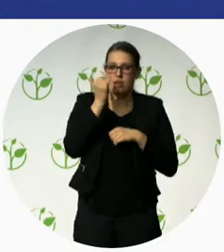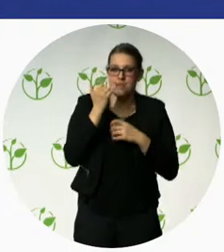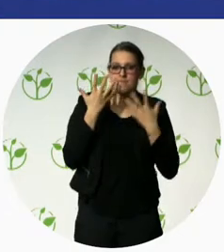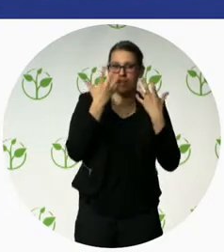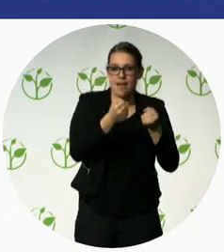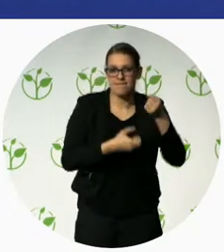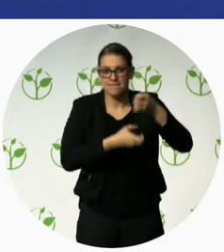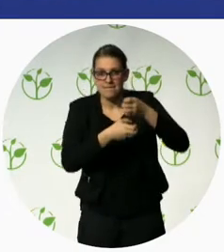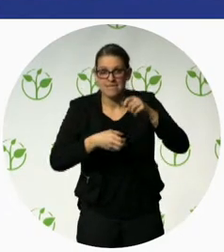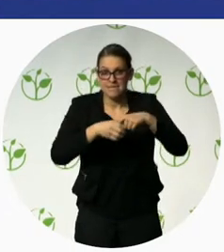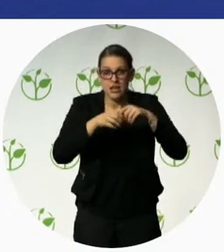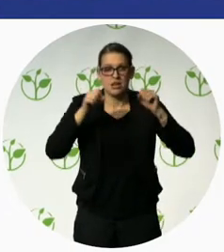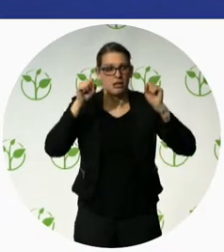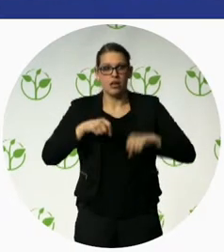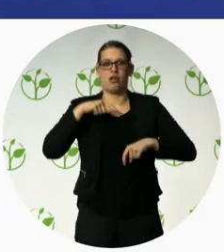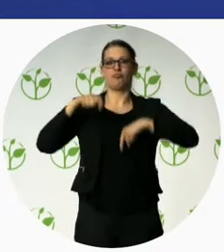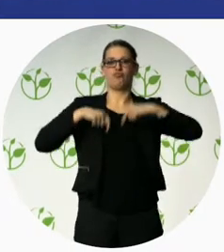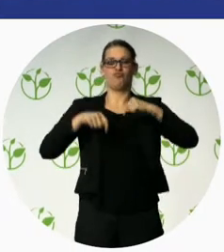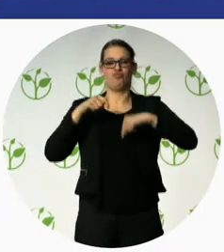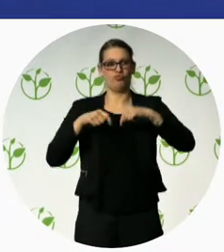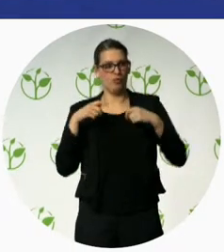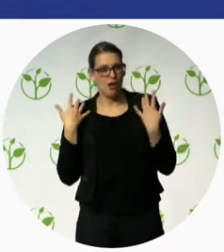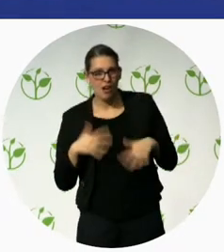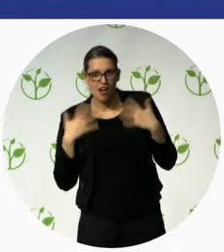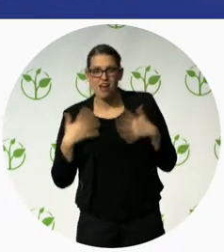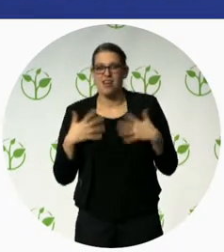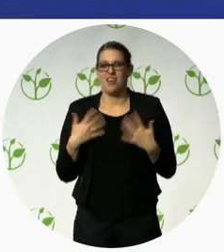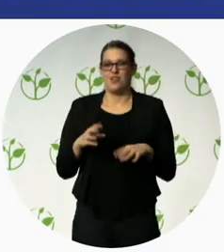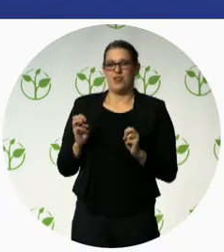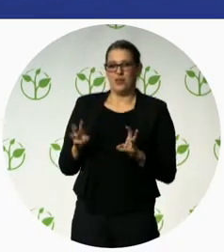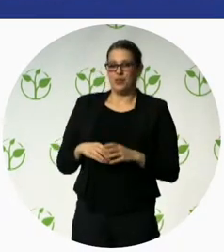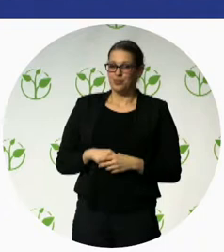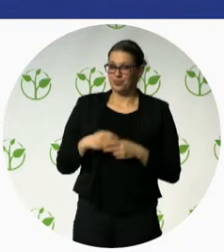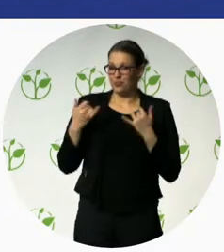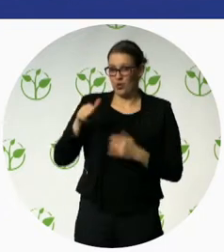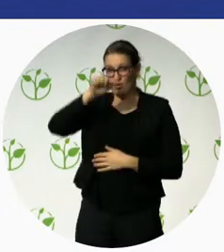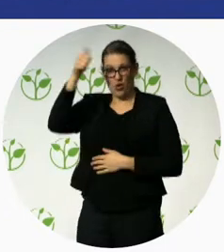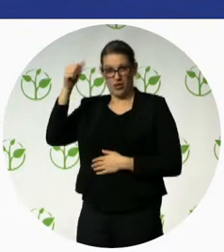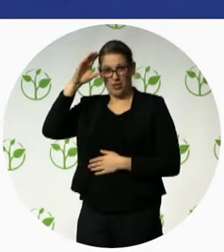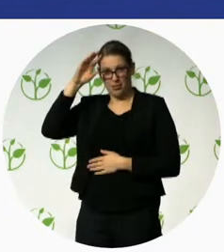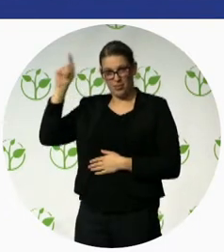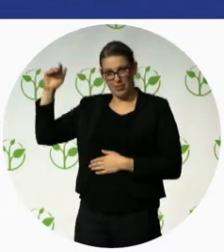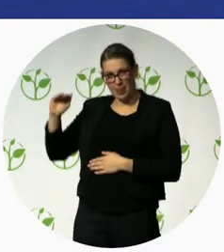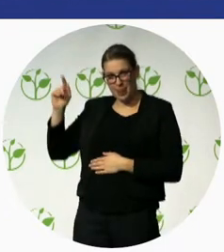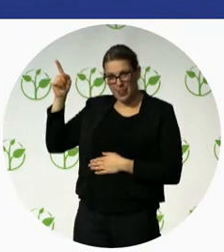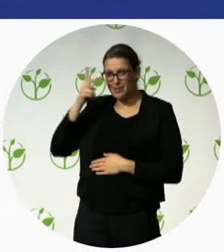this is Shubham, a double amputee and you can see he is taken to the artificial limb like they are his own